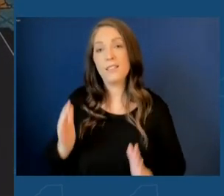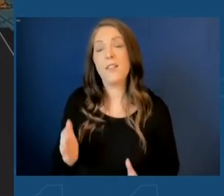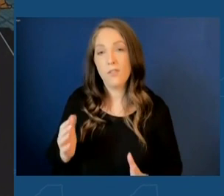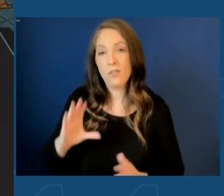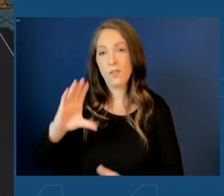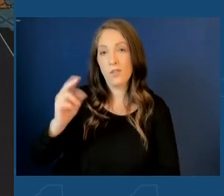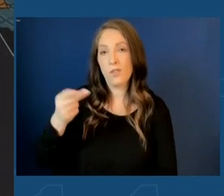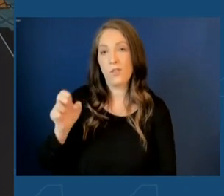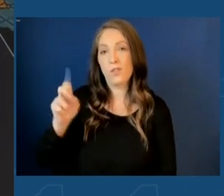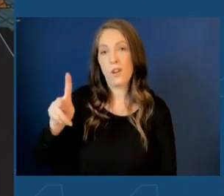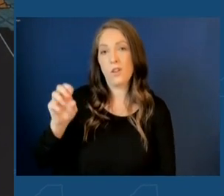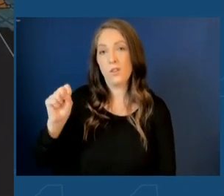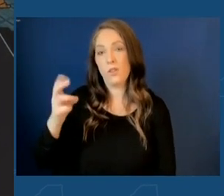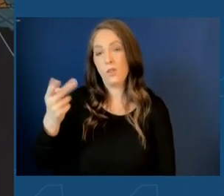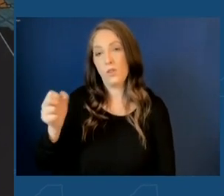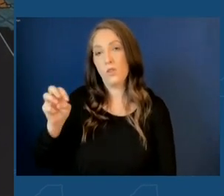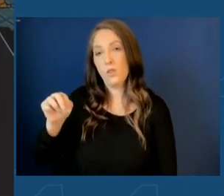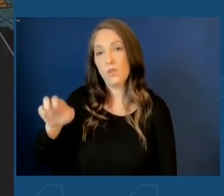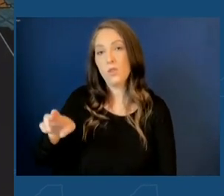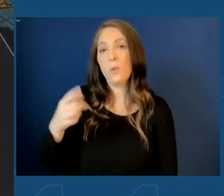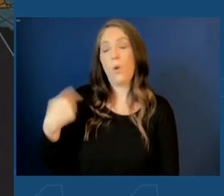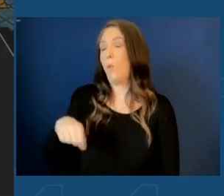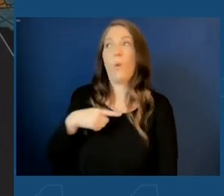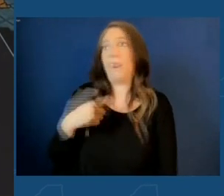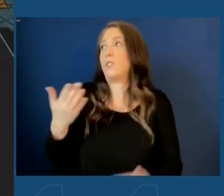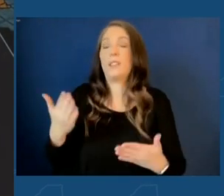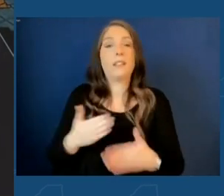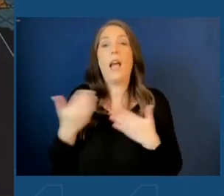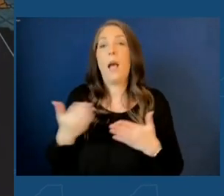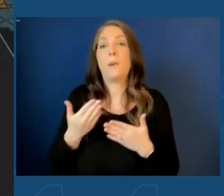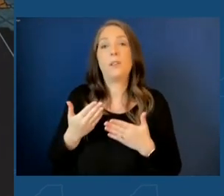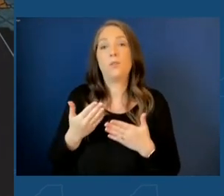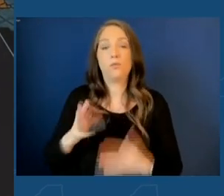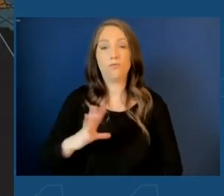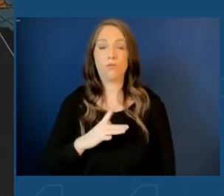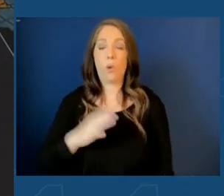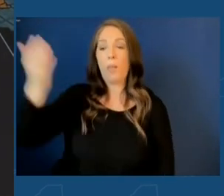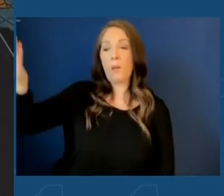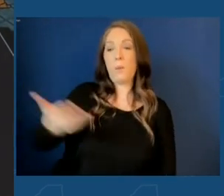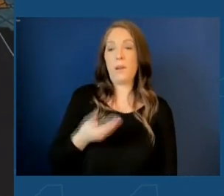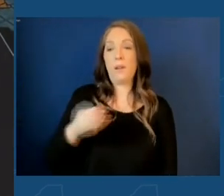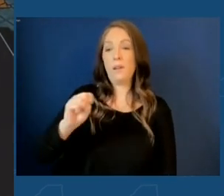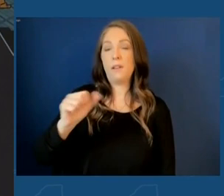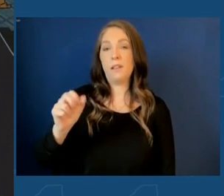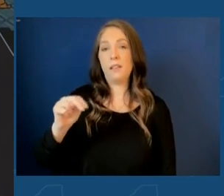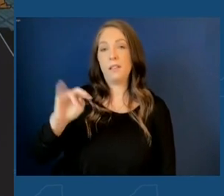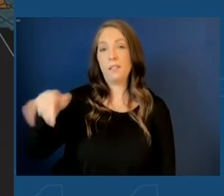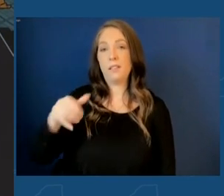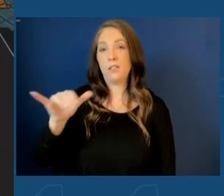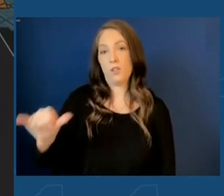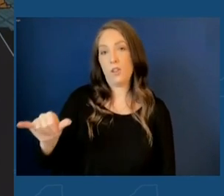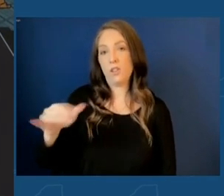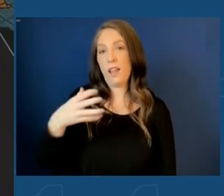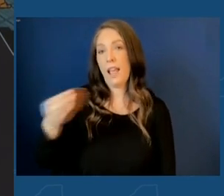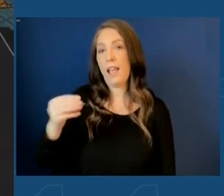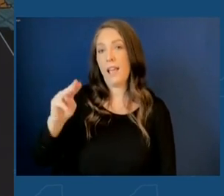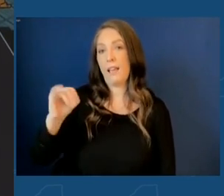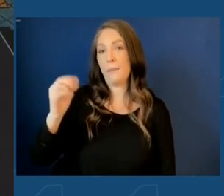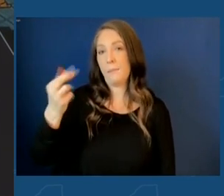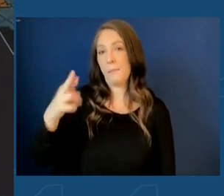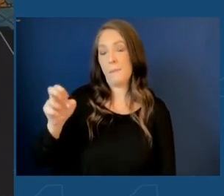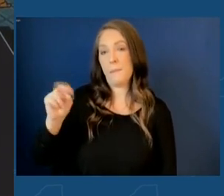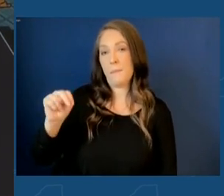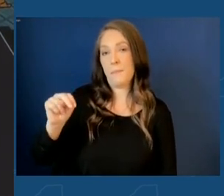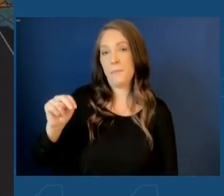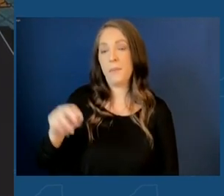Senate, Chuck Schumer, we are so delighted to formally welcome Sanjay and Mike Ryan to the New York family. Let us introduce our friend,